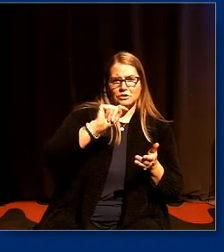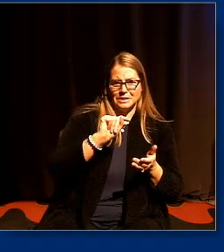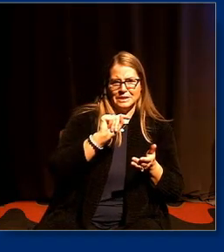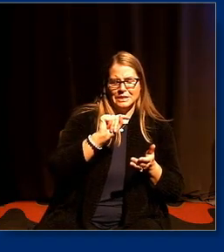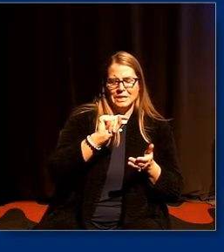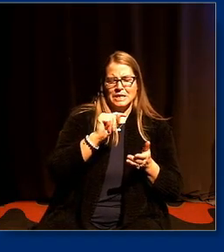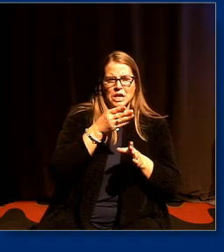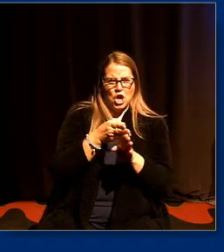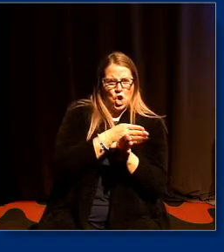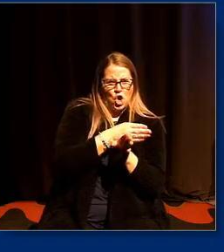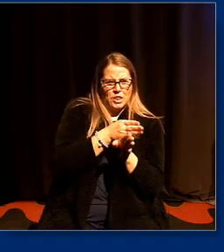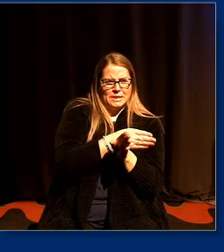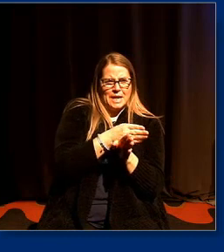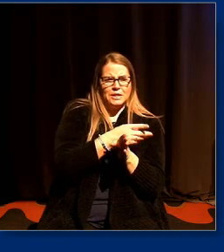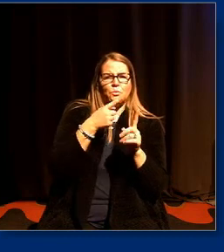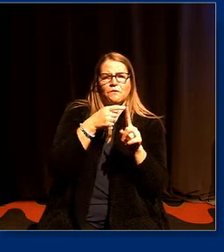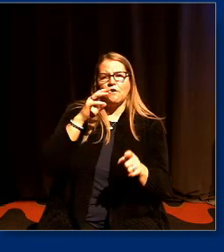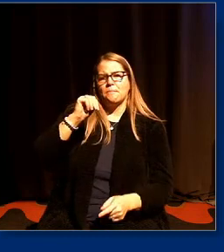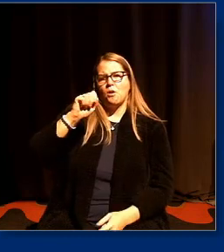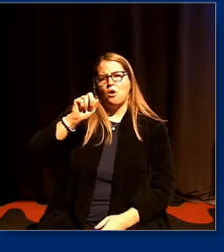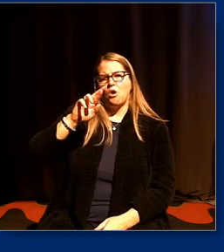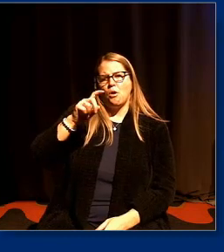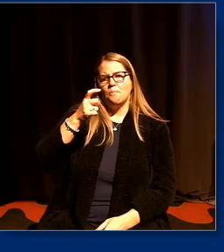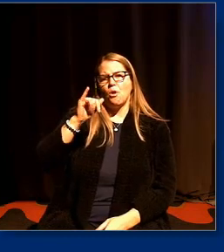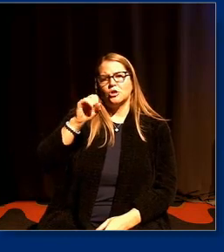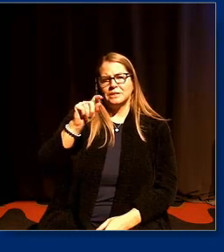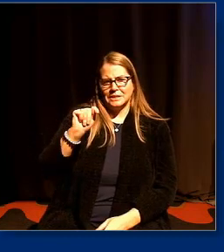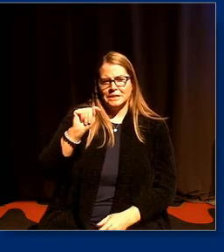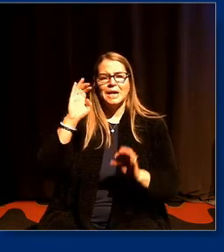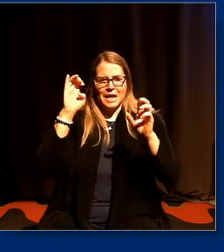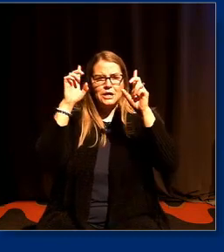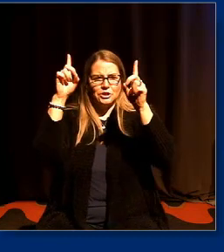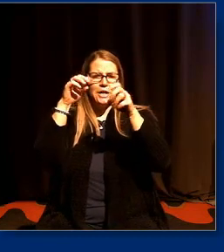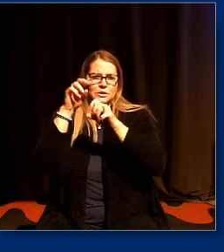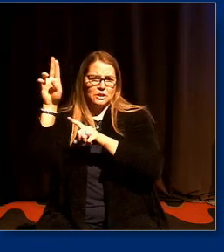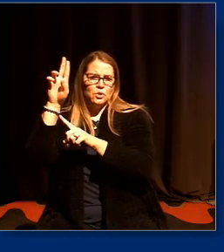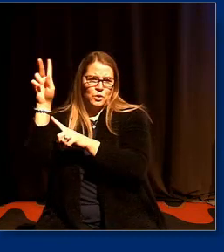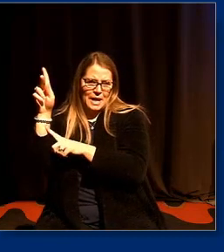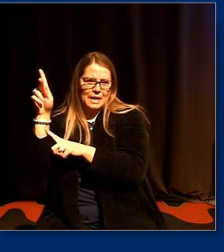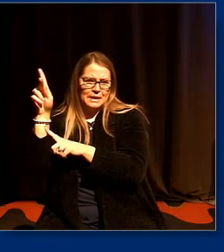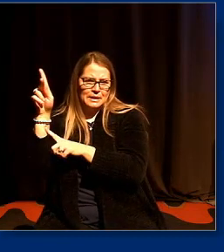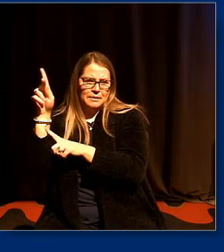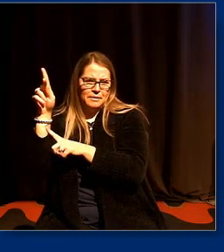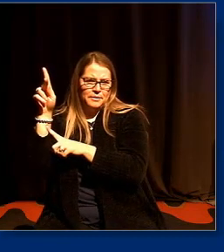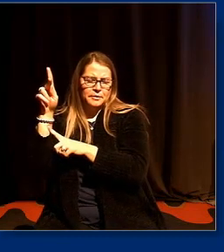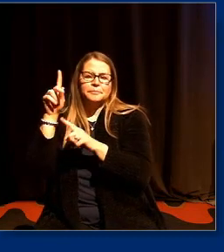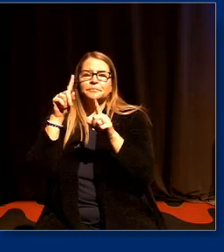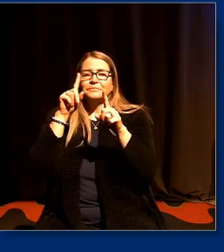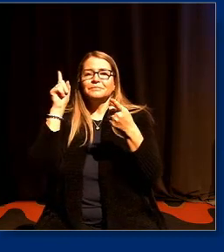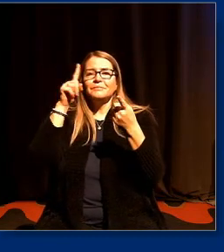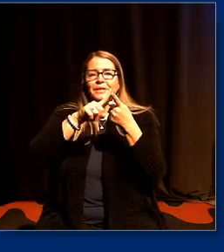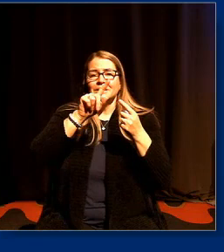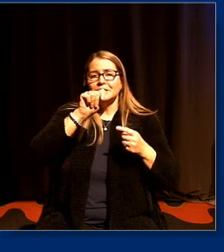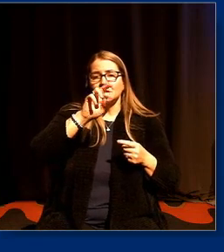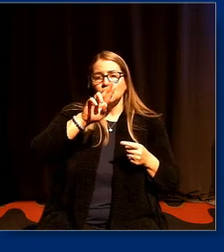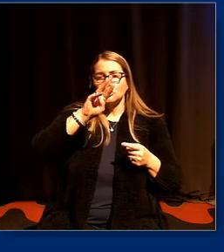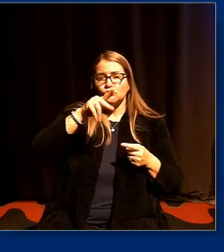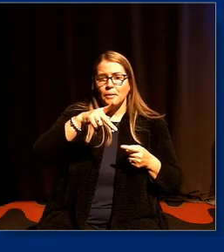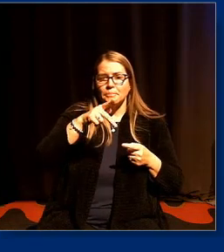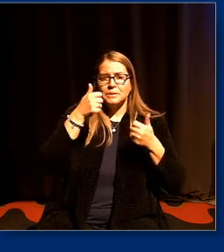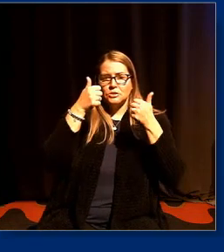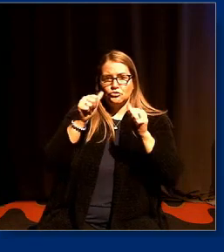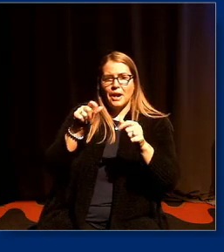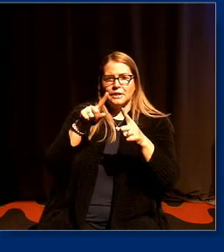from um marxist uh educators in in the uk until trump went after crt